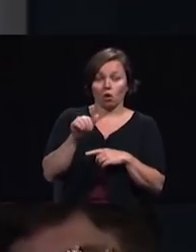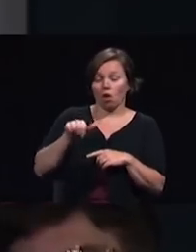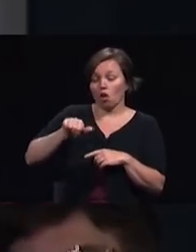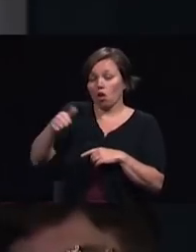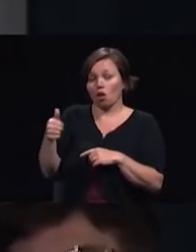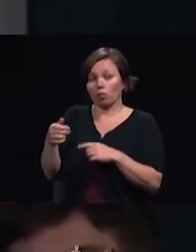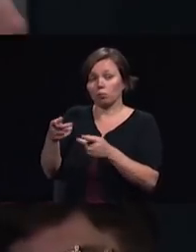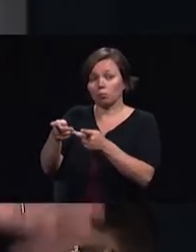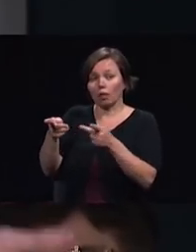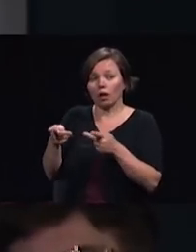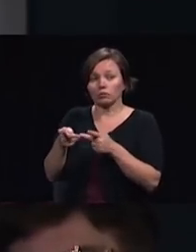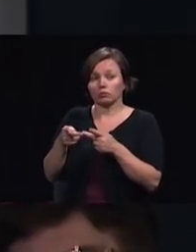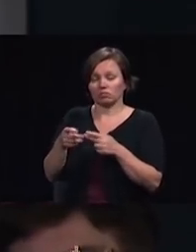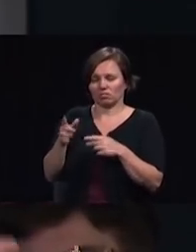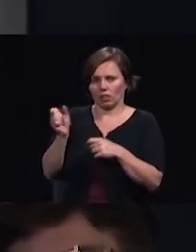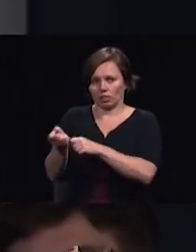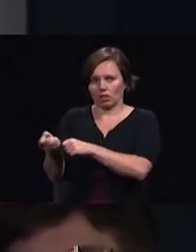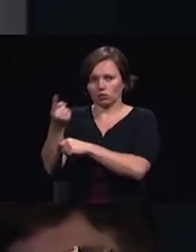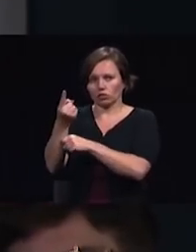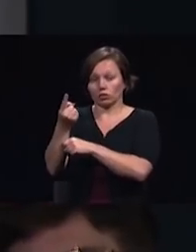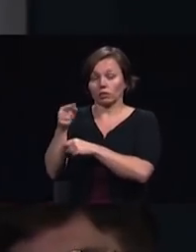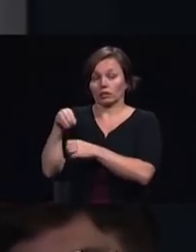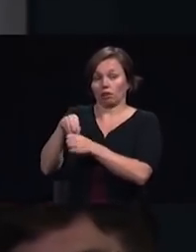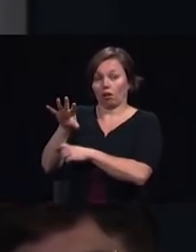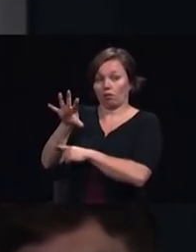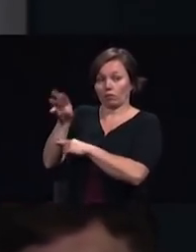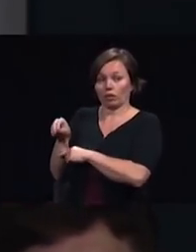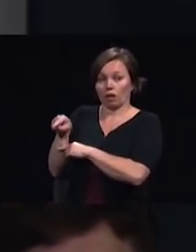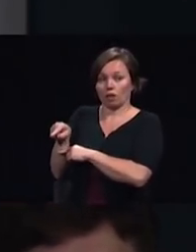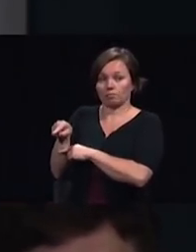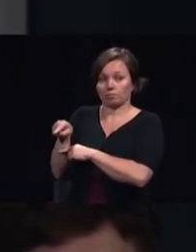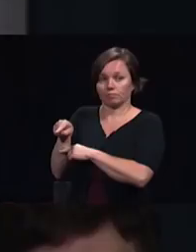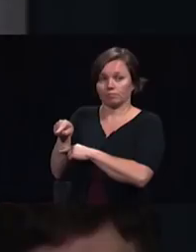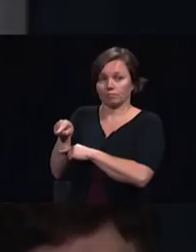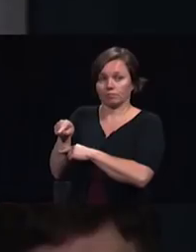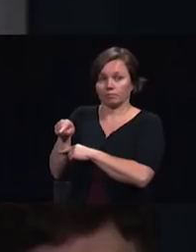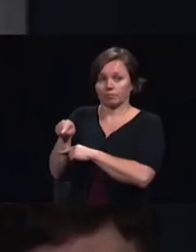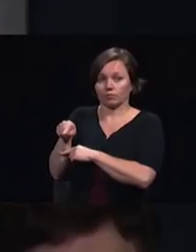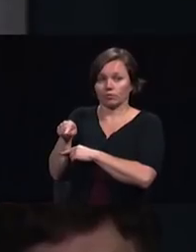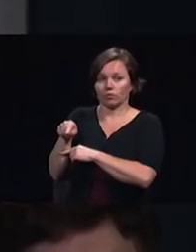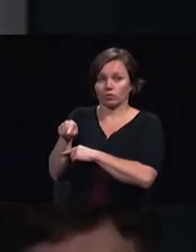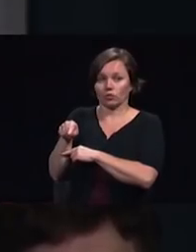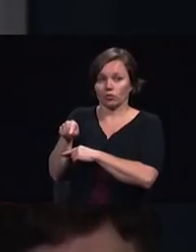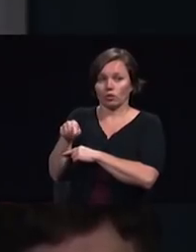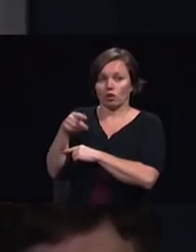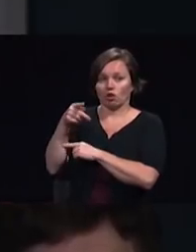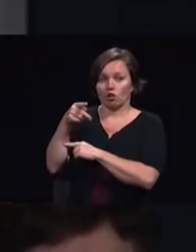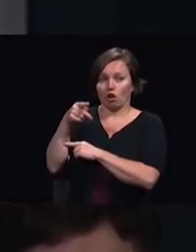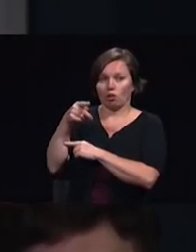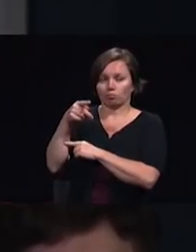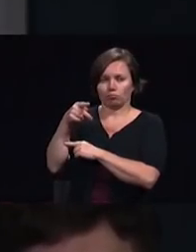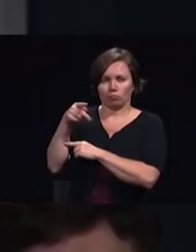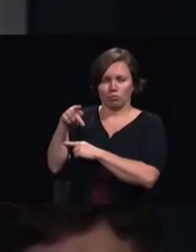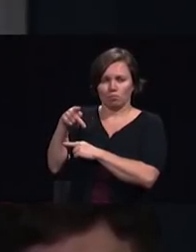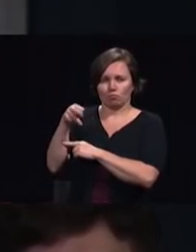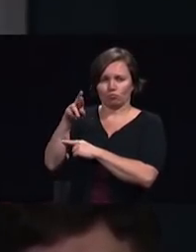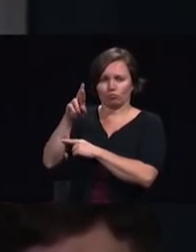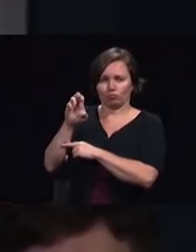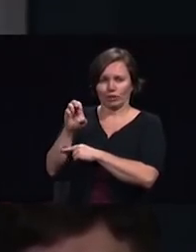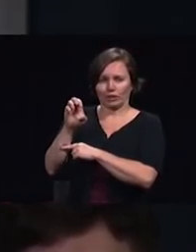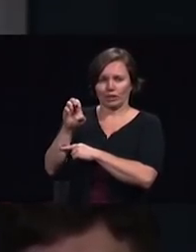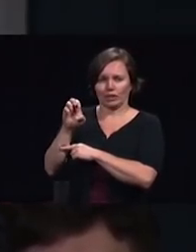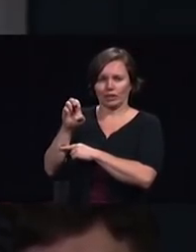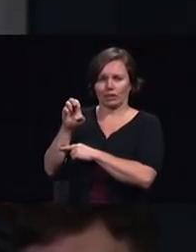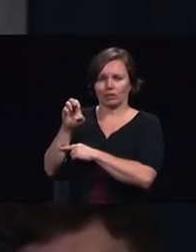Johannesburg and Pretoria and how we can unleash the young people there to serve in that city as well as